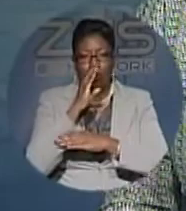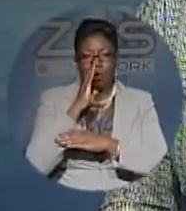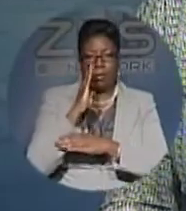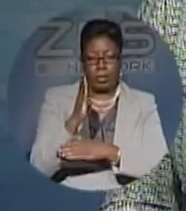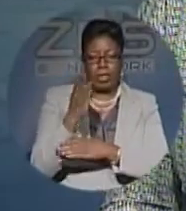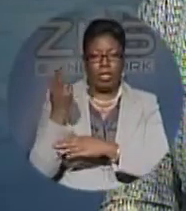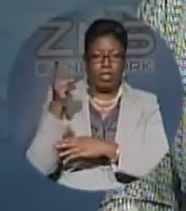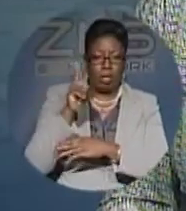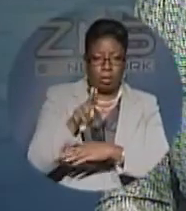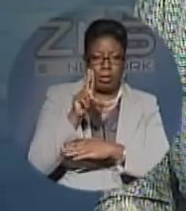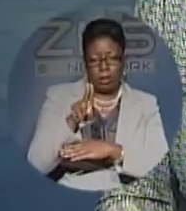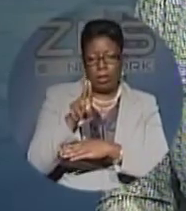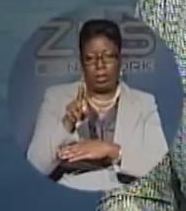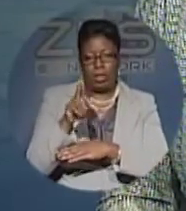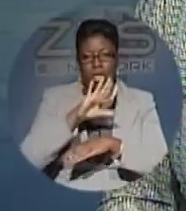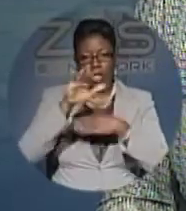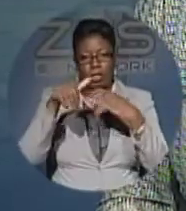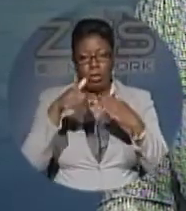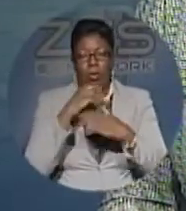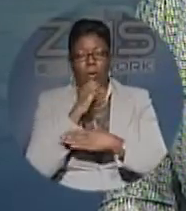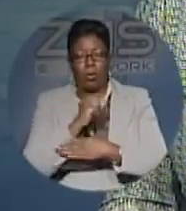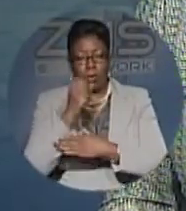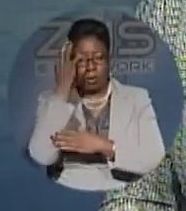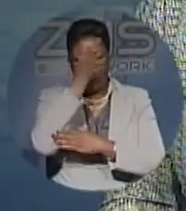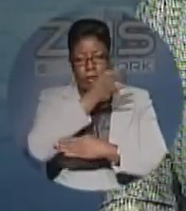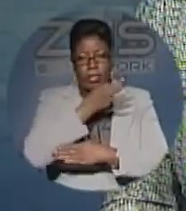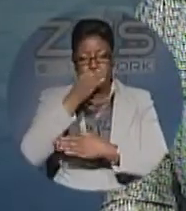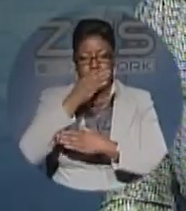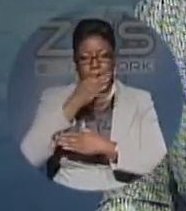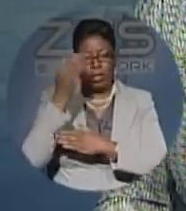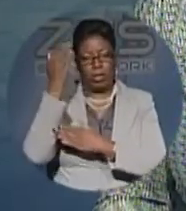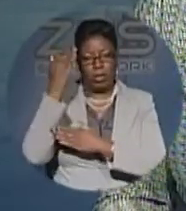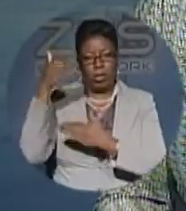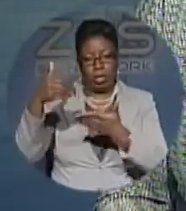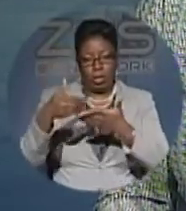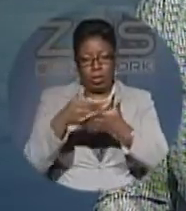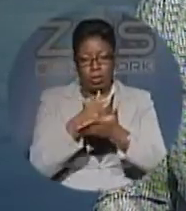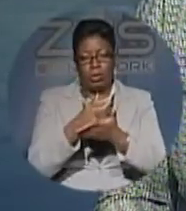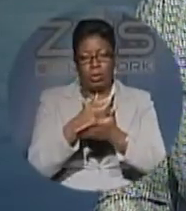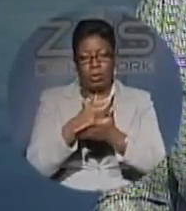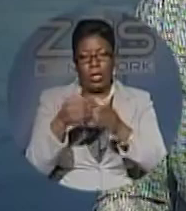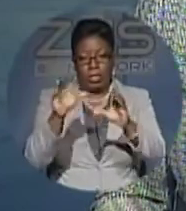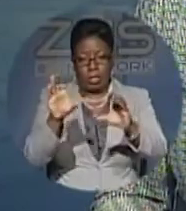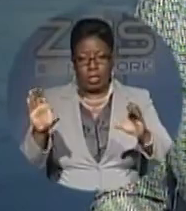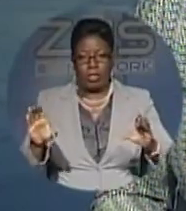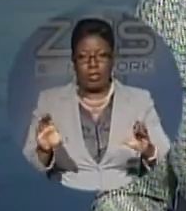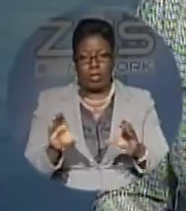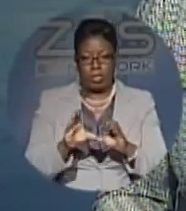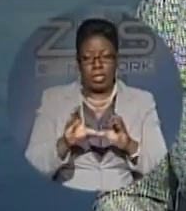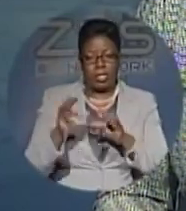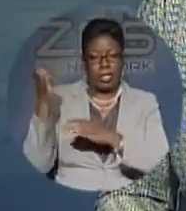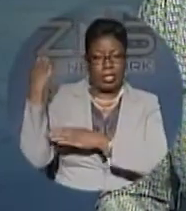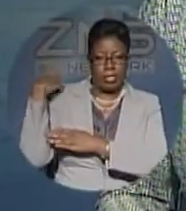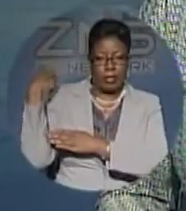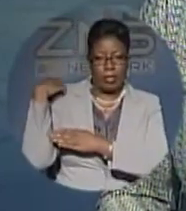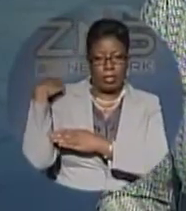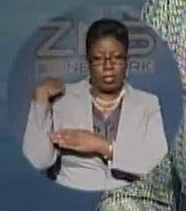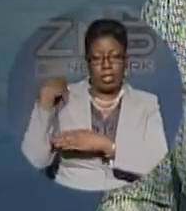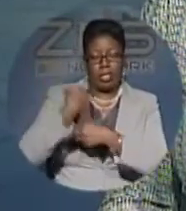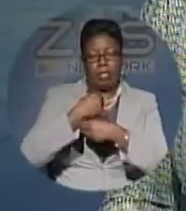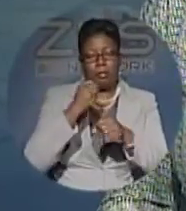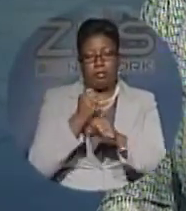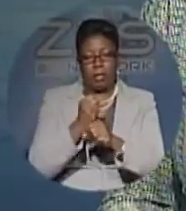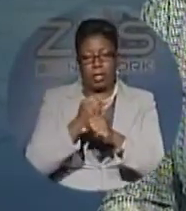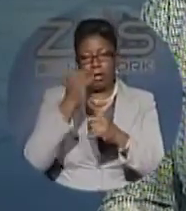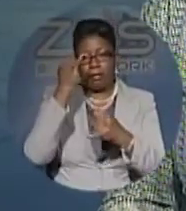time around, and old faces getting acquainted with new constituencies, the F&M's executive circle is about to make the final decision